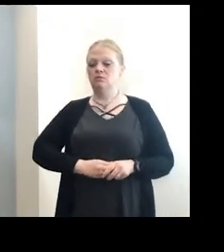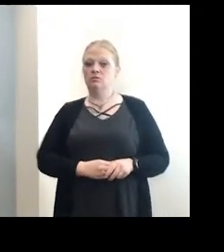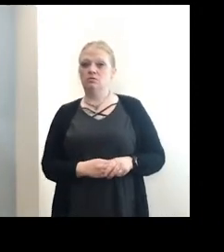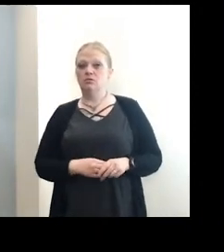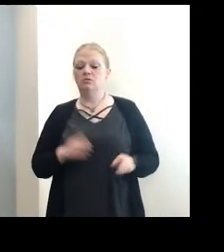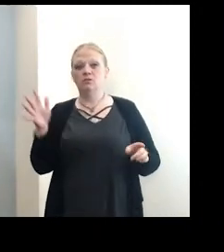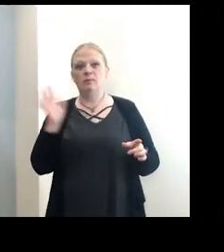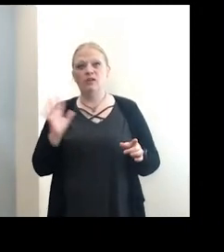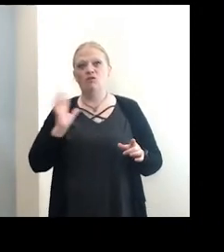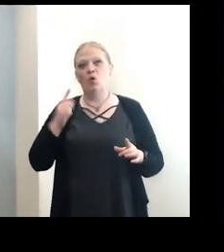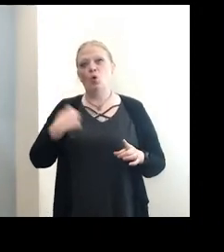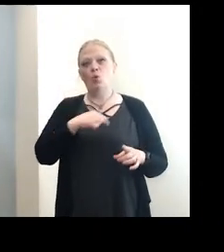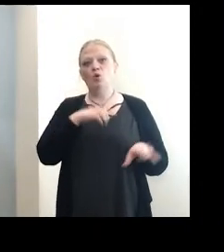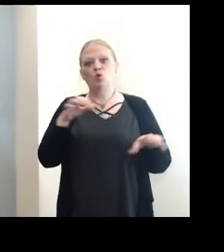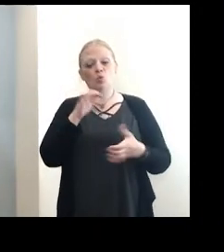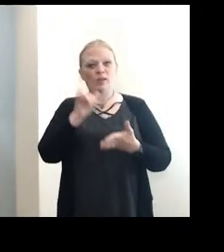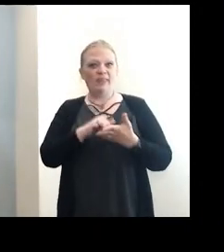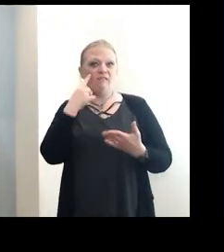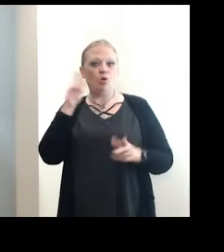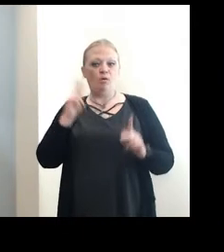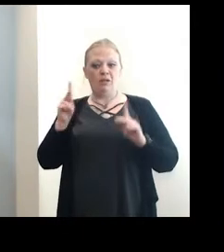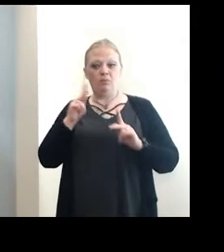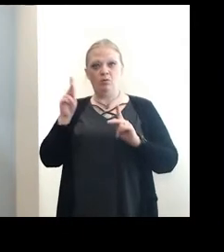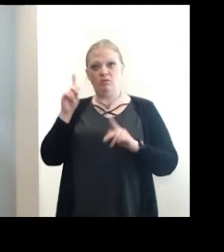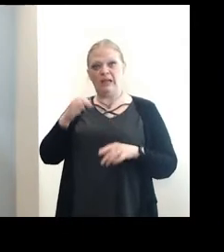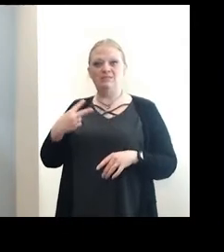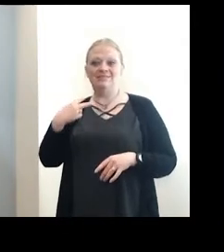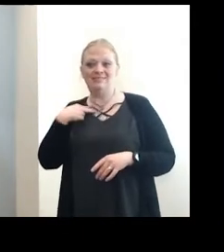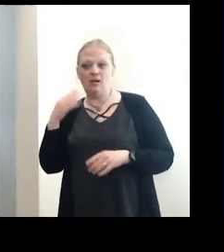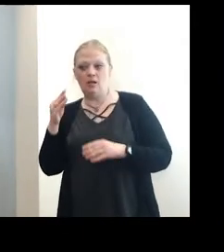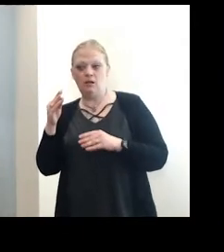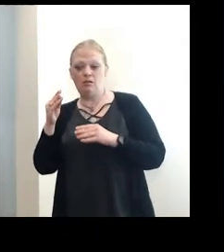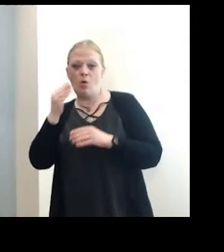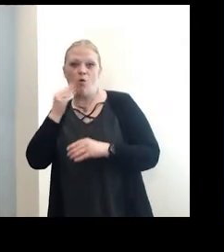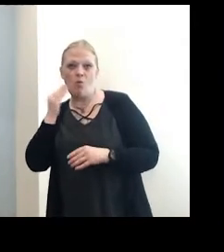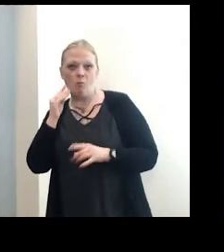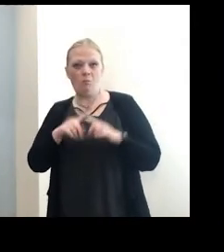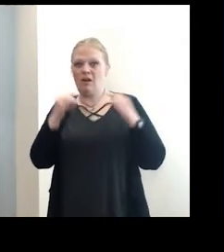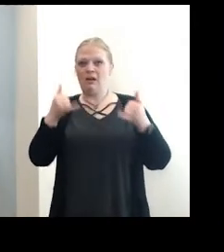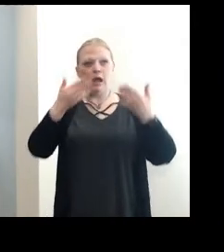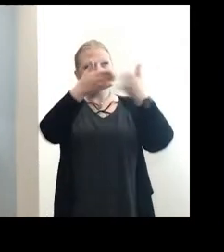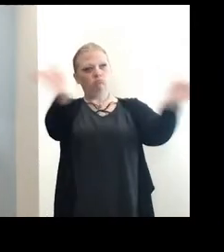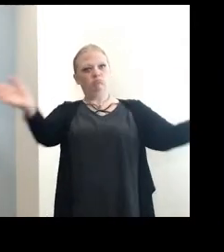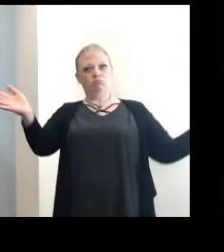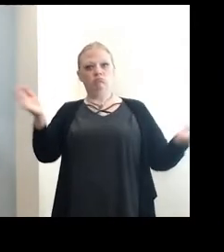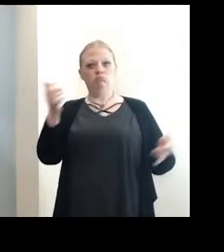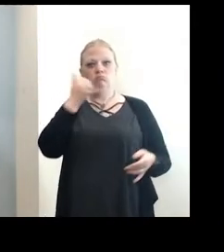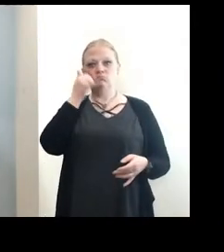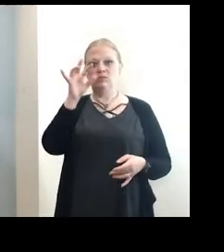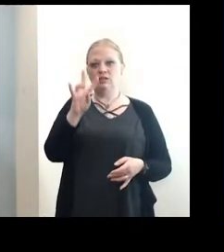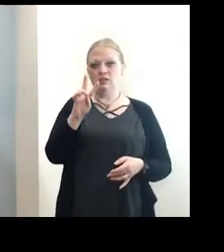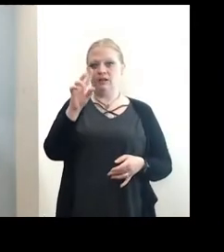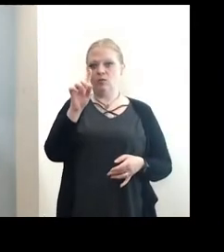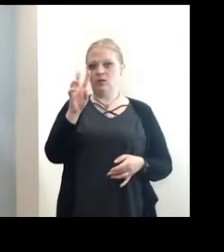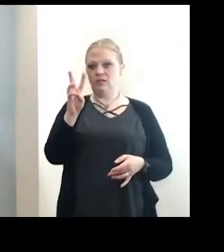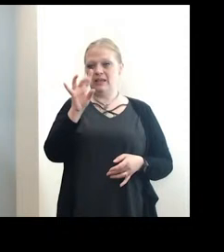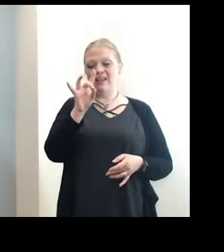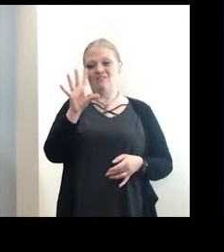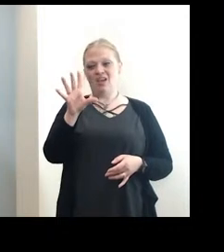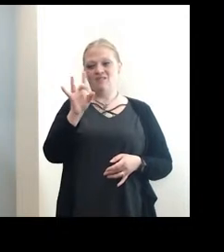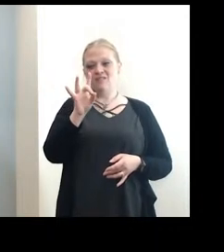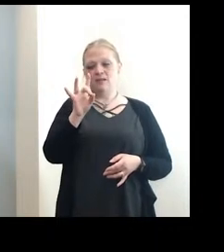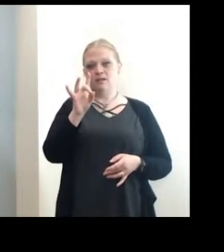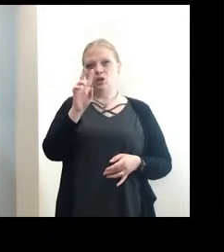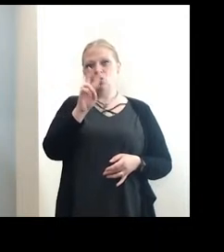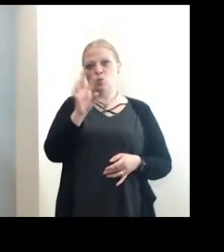doing this for those who were homebound, but now we are opening it up to anyone. You can call 716-858-2929